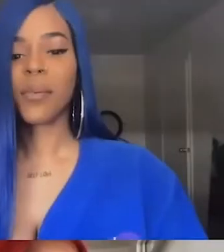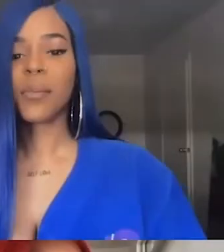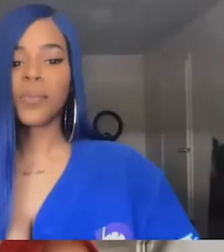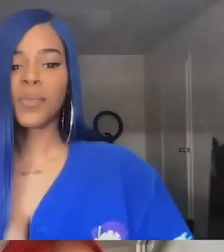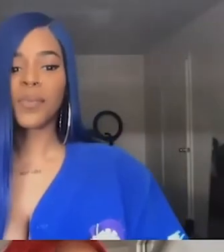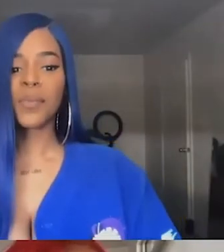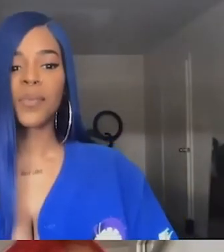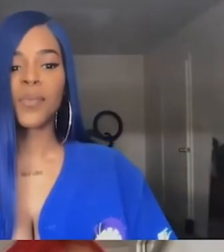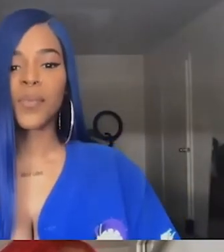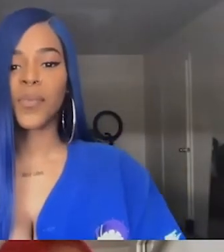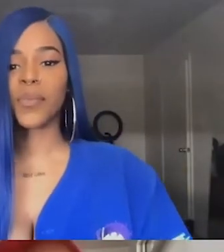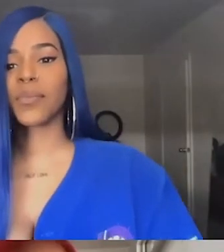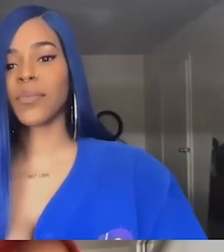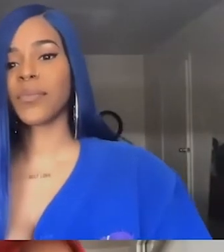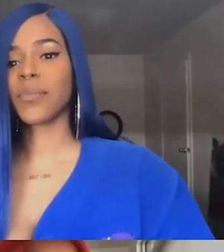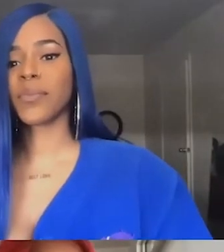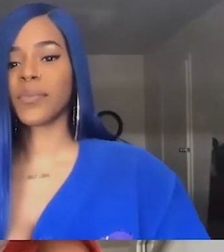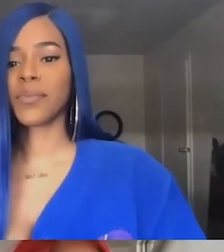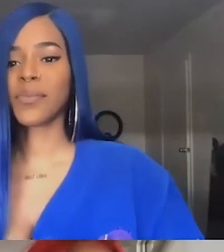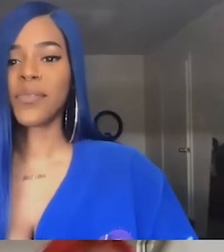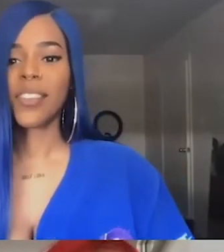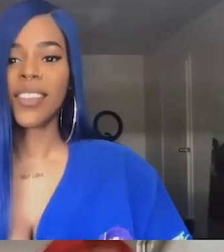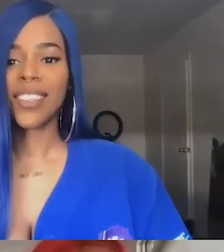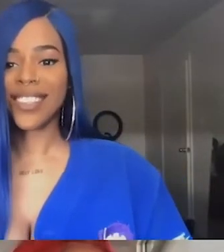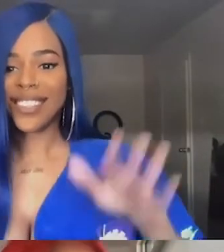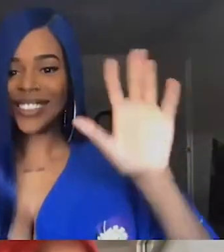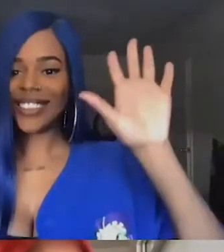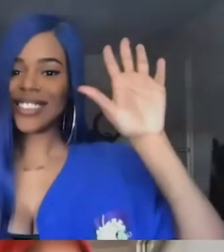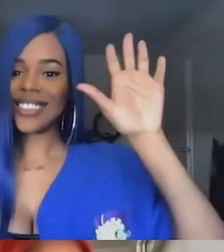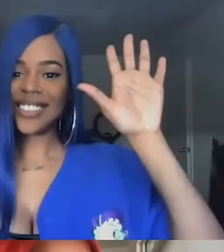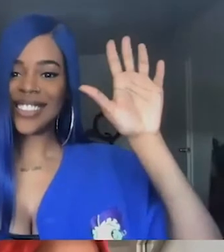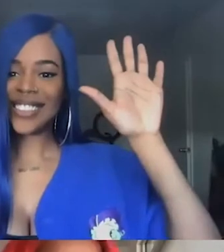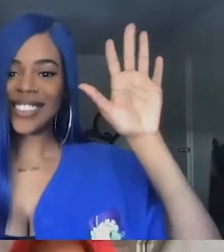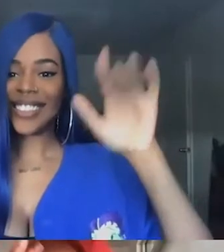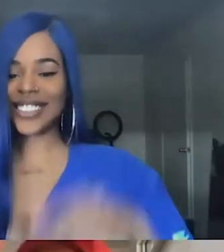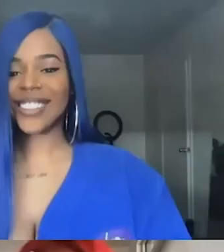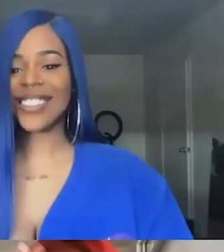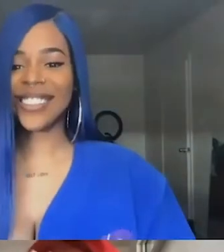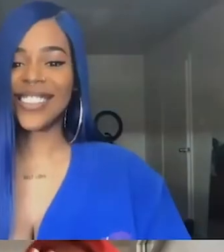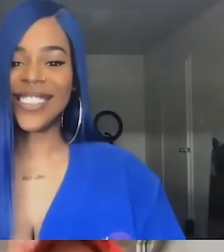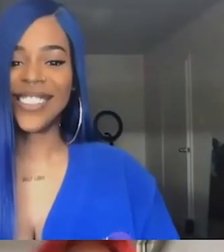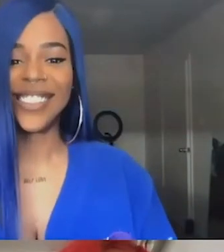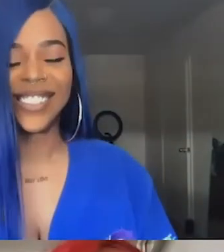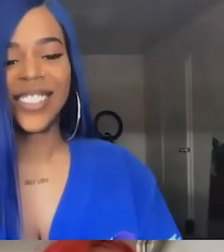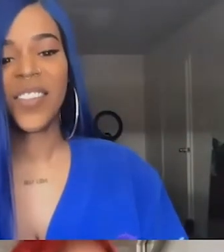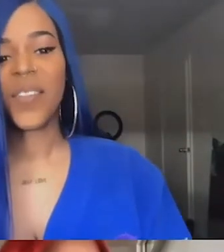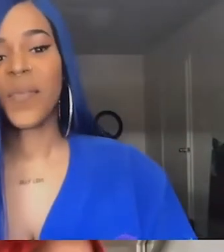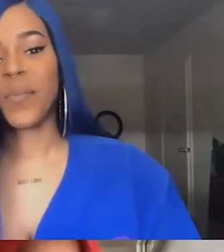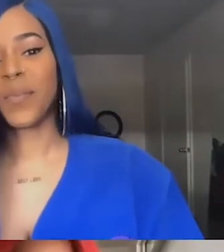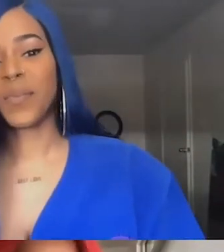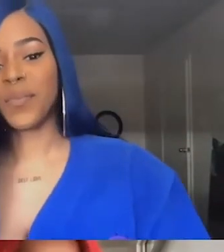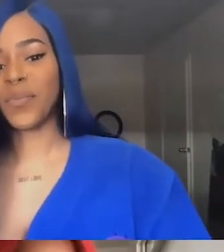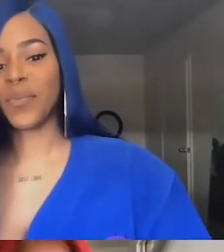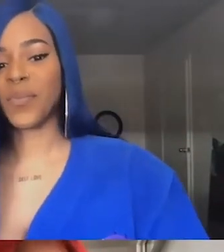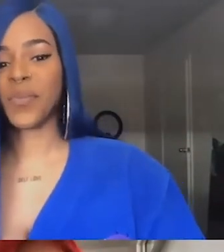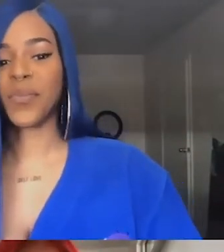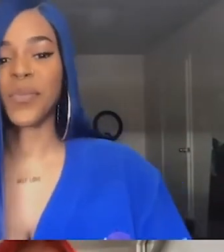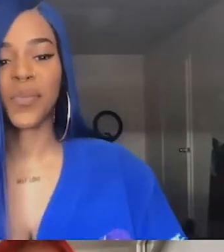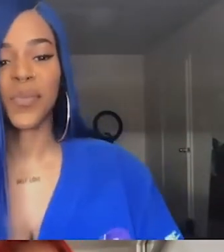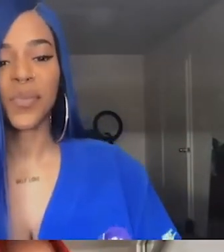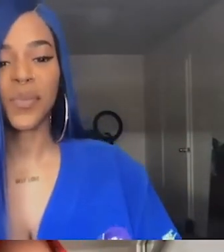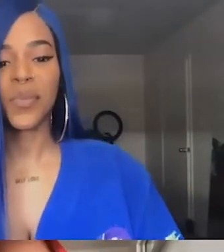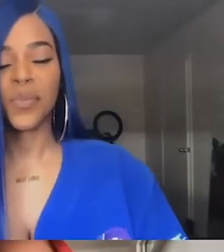Hey, School District of Philadelphia, Class of 2020, this is Good Girl, and congratulations on another incredible milestone.